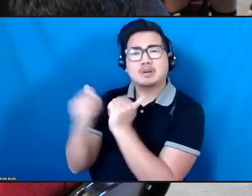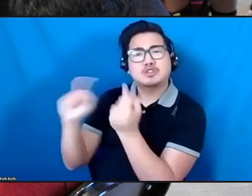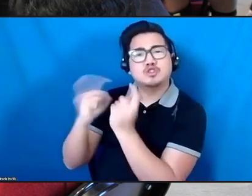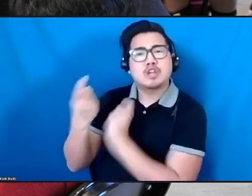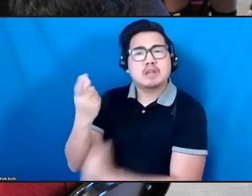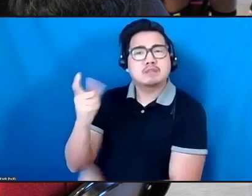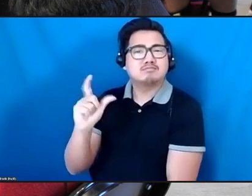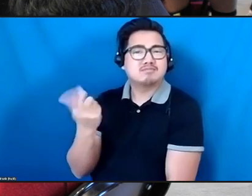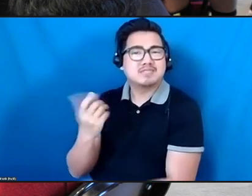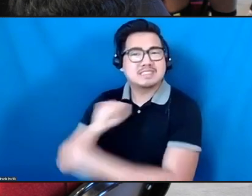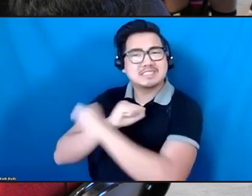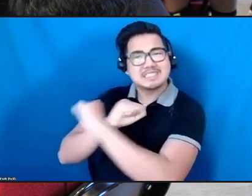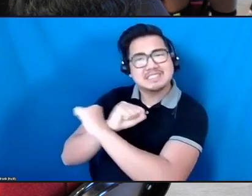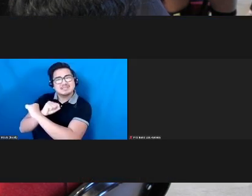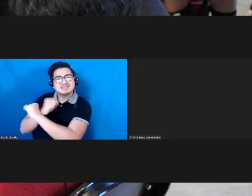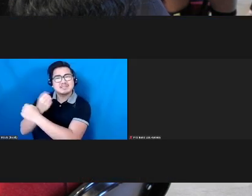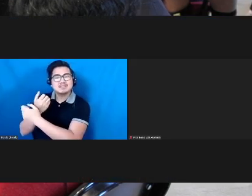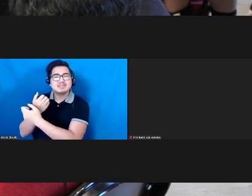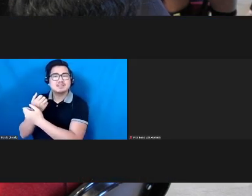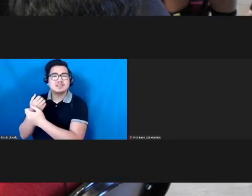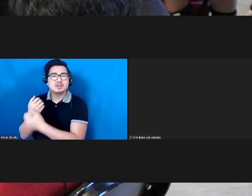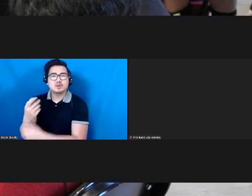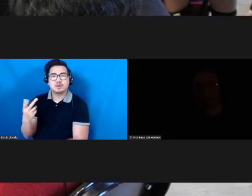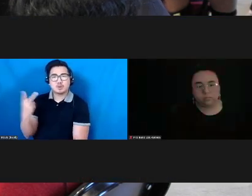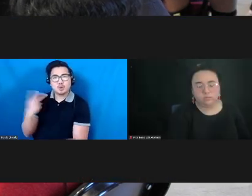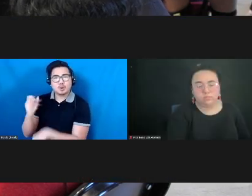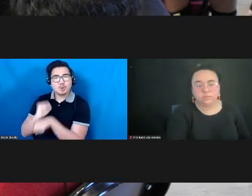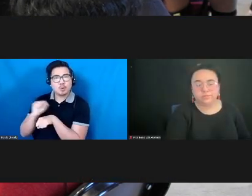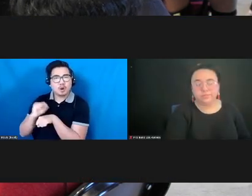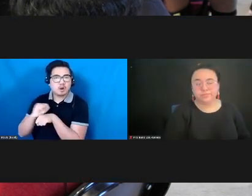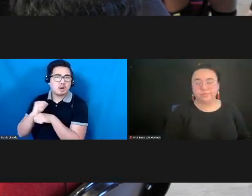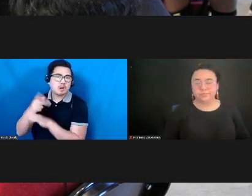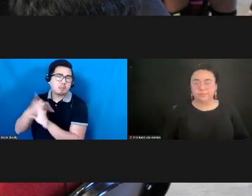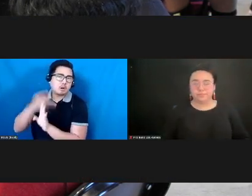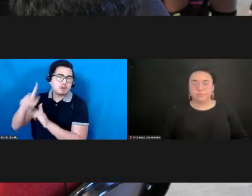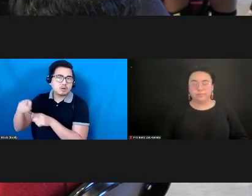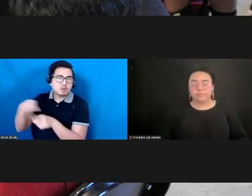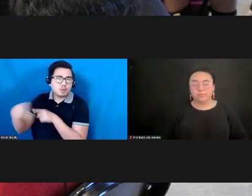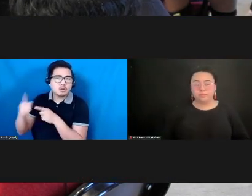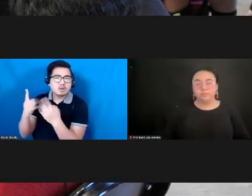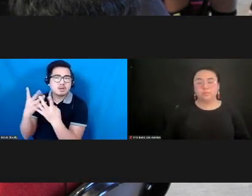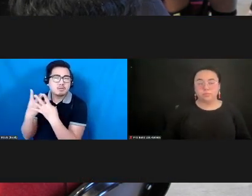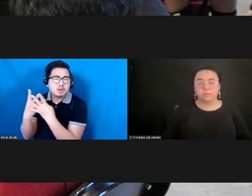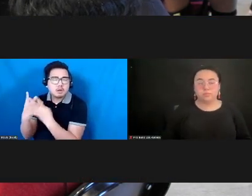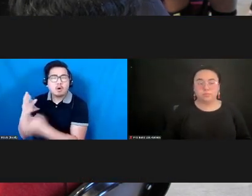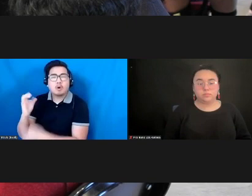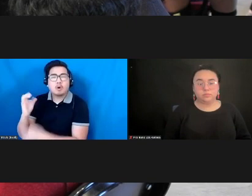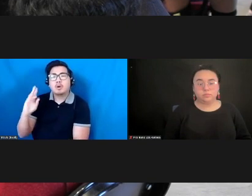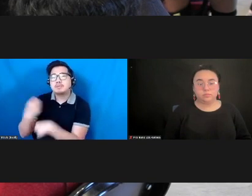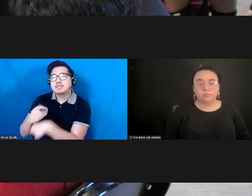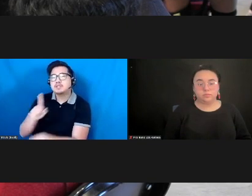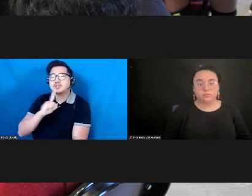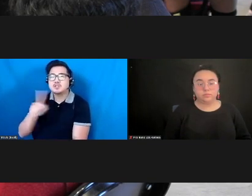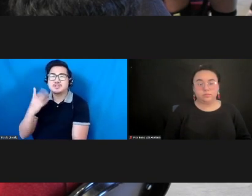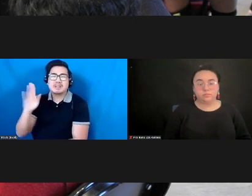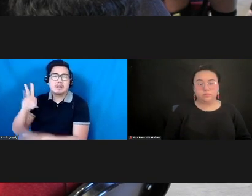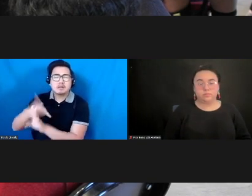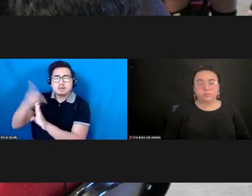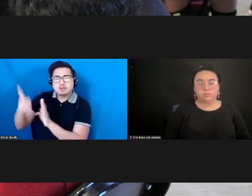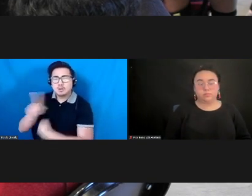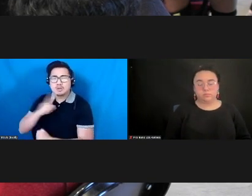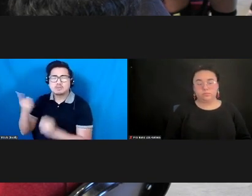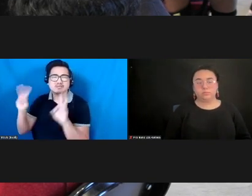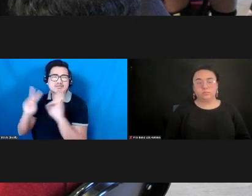because we were working on a project on the prisons. Or open on making all their projects, you know, finding a way to make the,